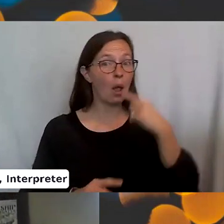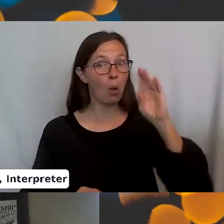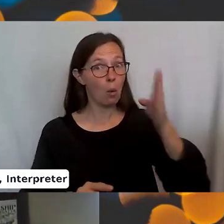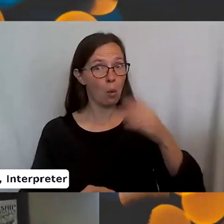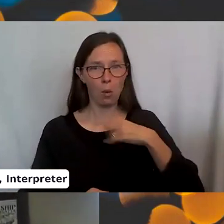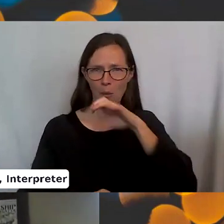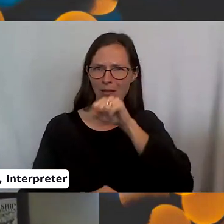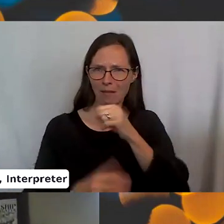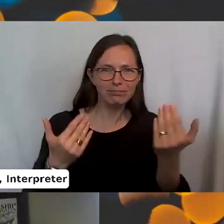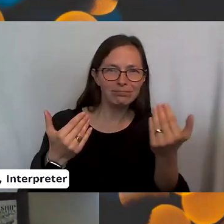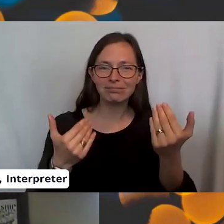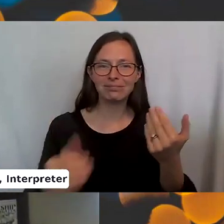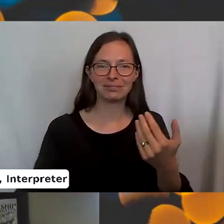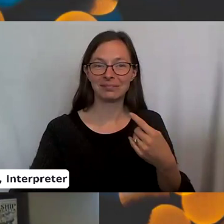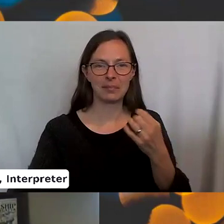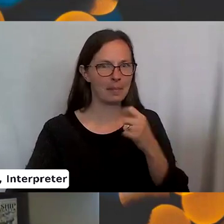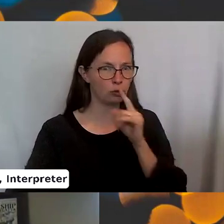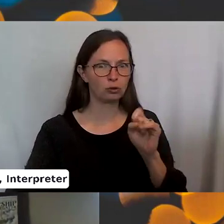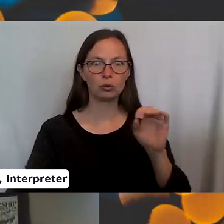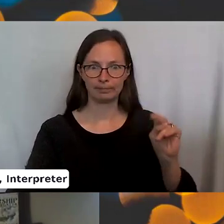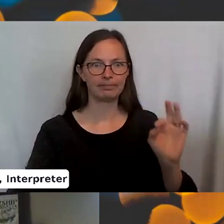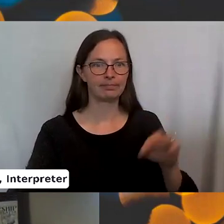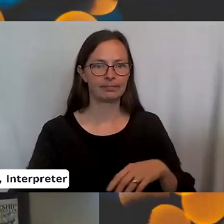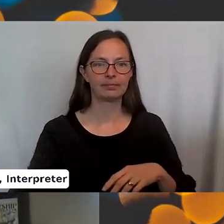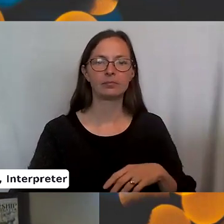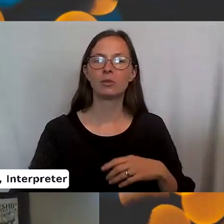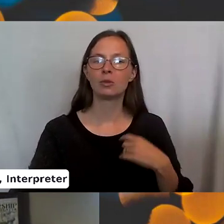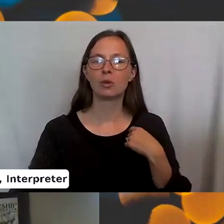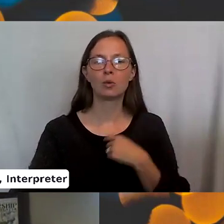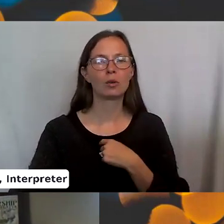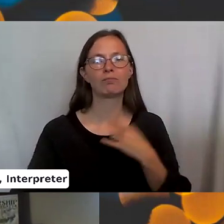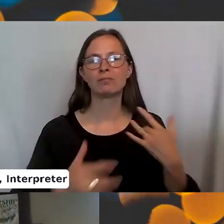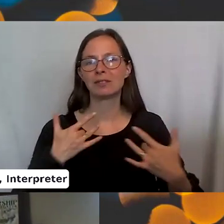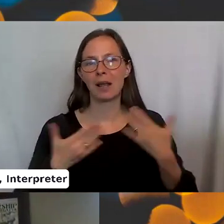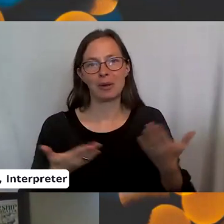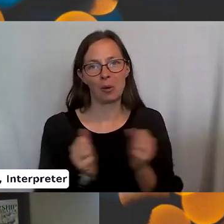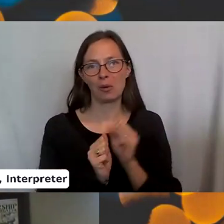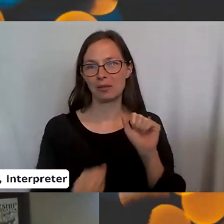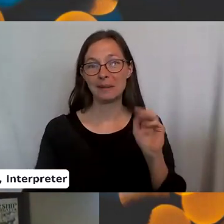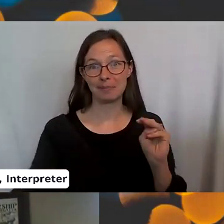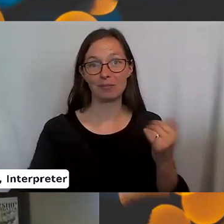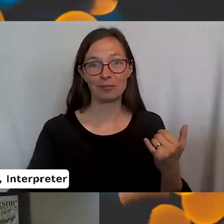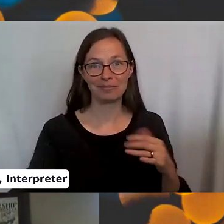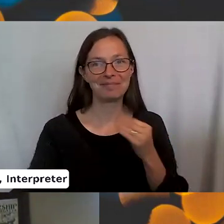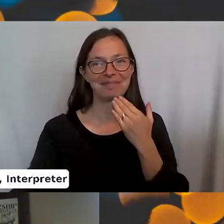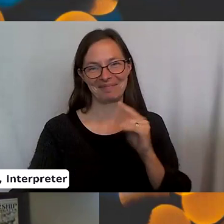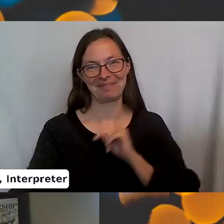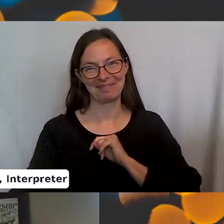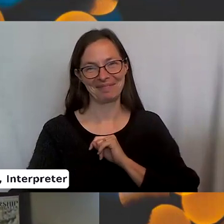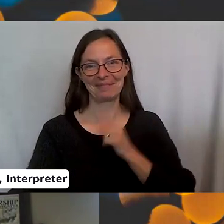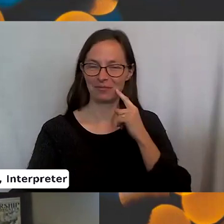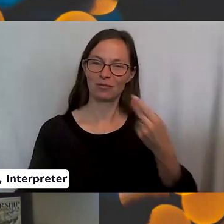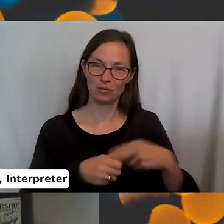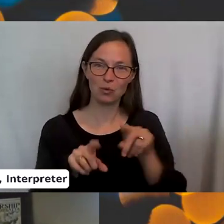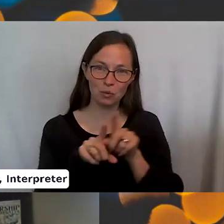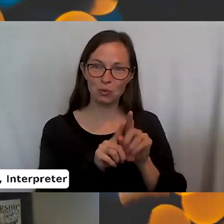Let me make sure it's turned on. We're so excited to be here with Sam right now. And thank you, Tanisha, for joining us